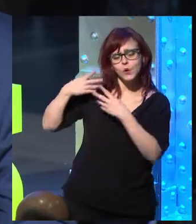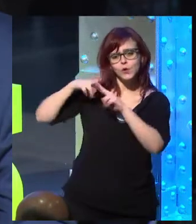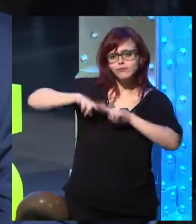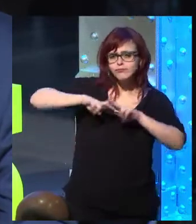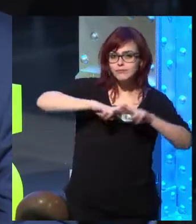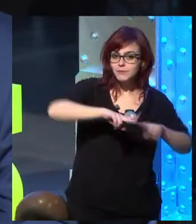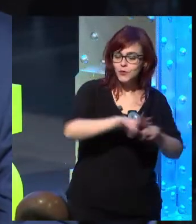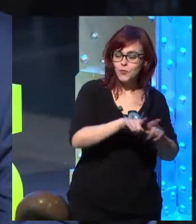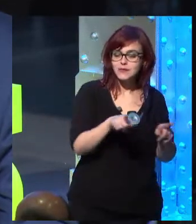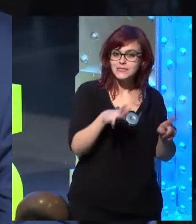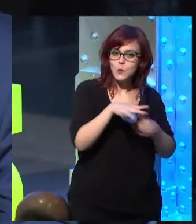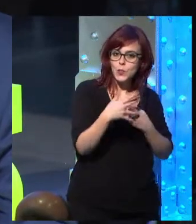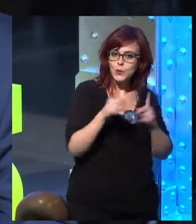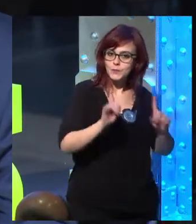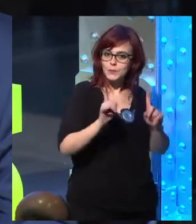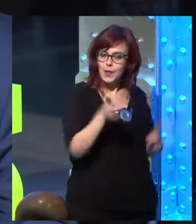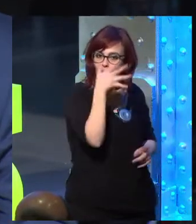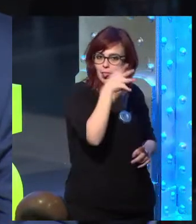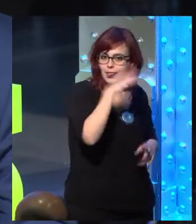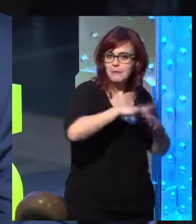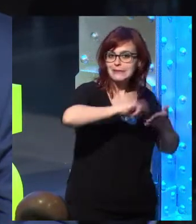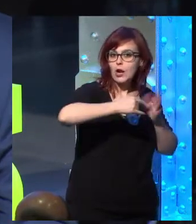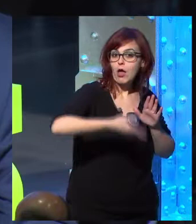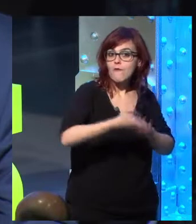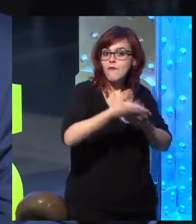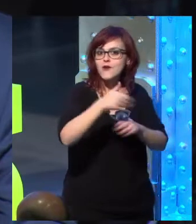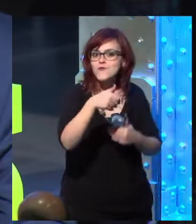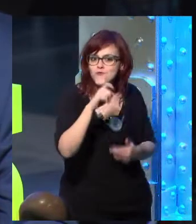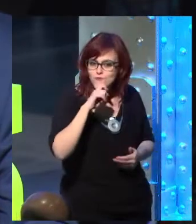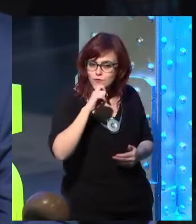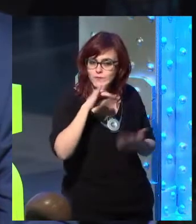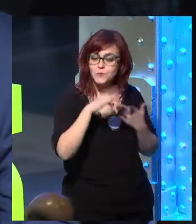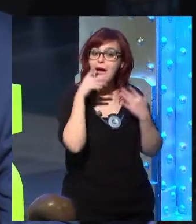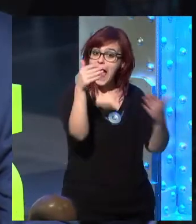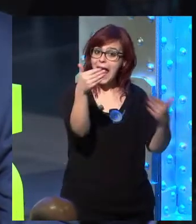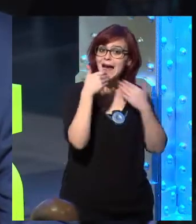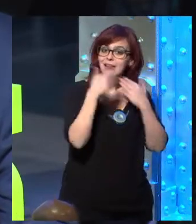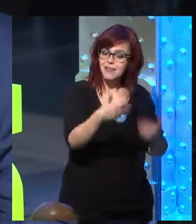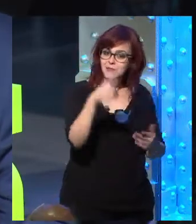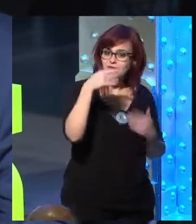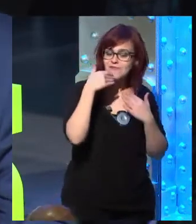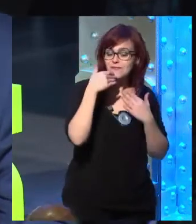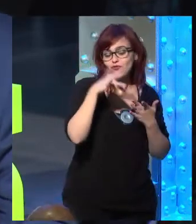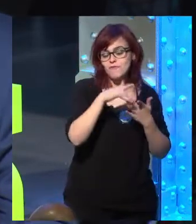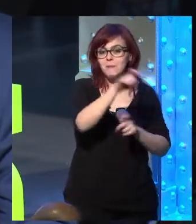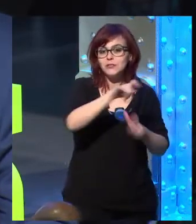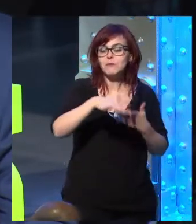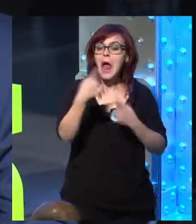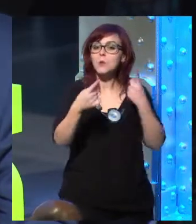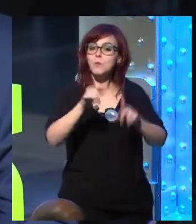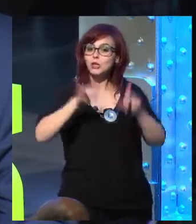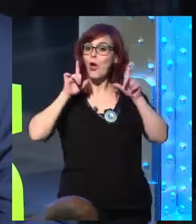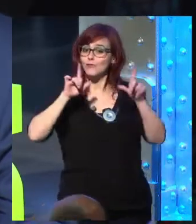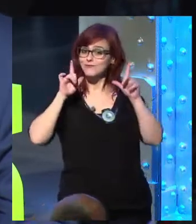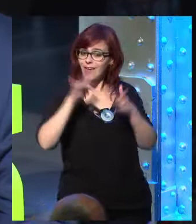on our way in terms of anticipating and telling the technological change. With this